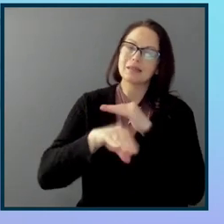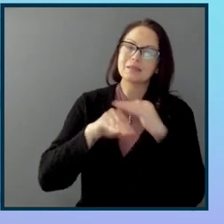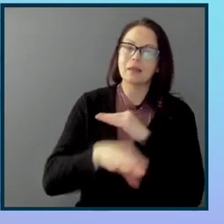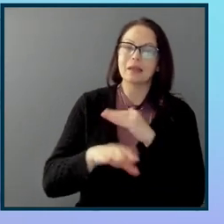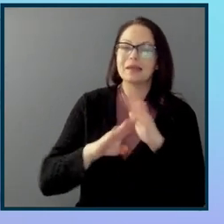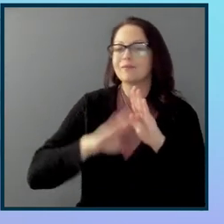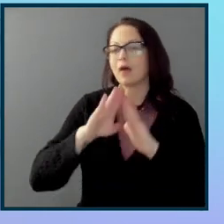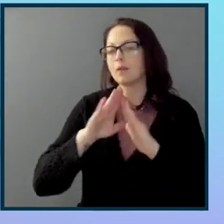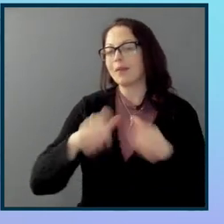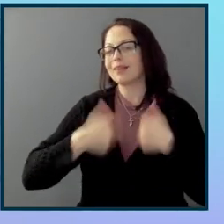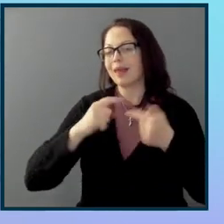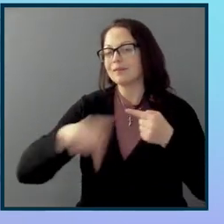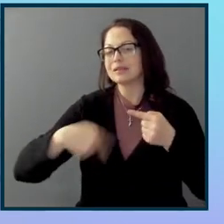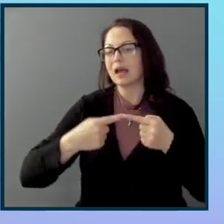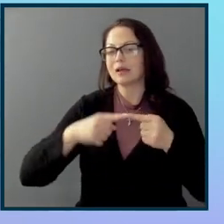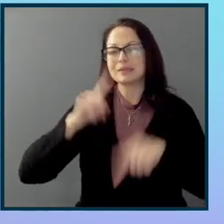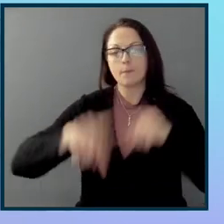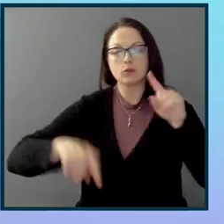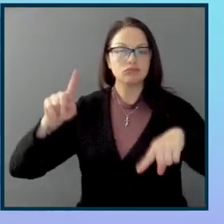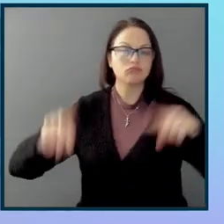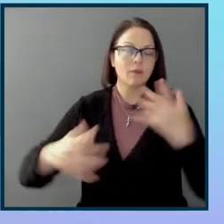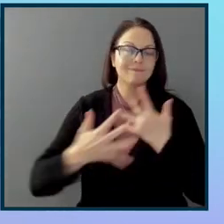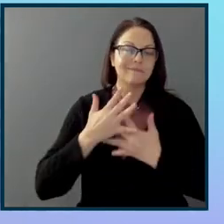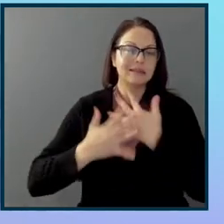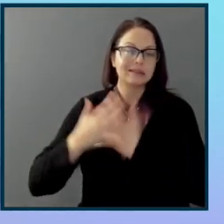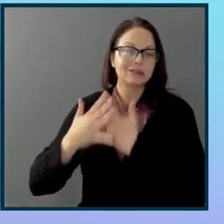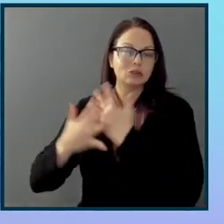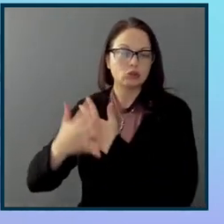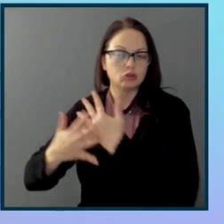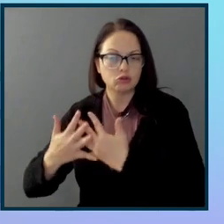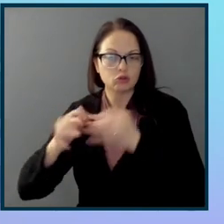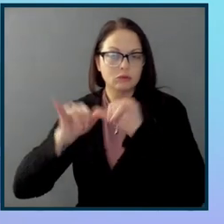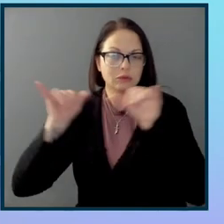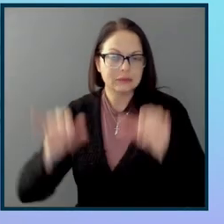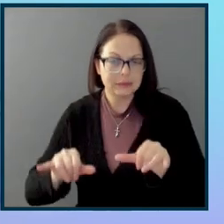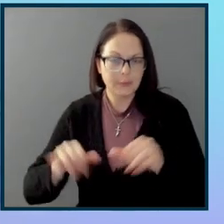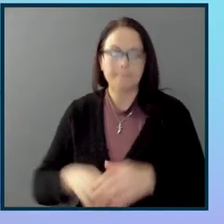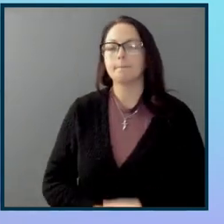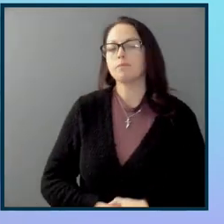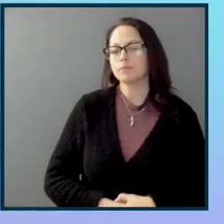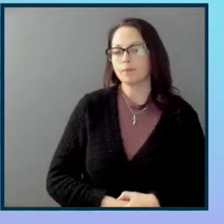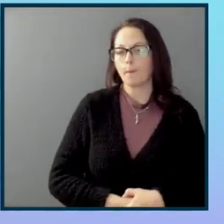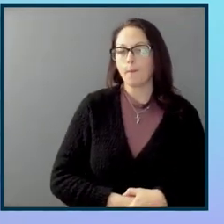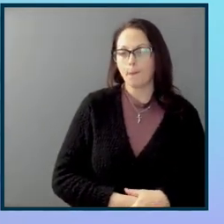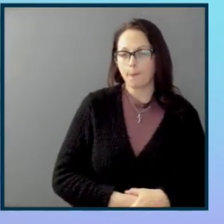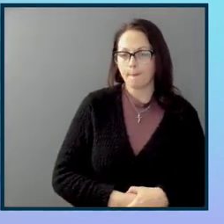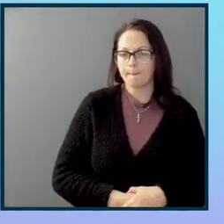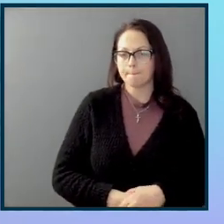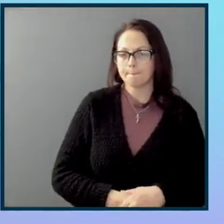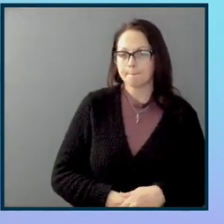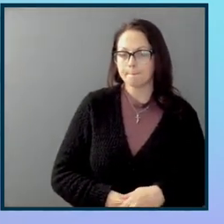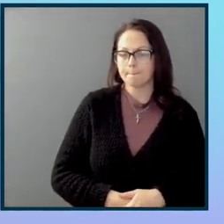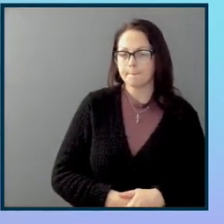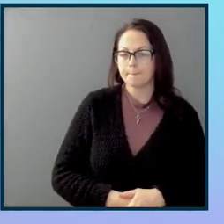as like a multi-filteration system, which is that you catch the rocks, the big stuff in the first